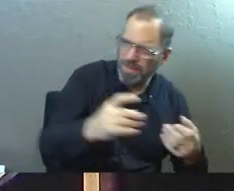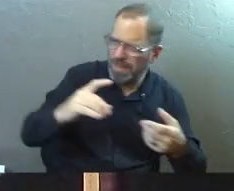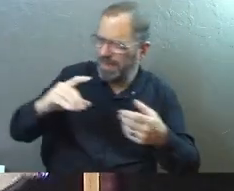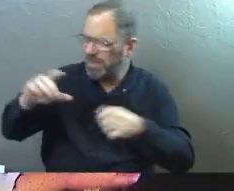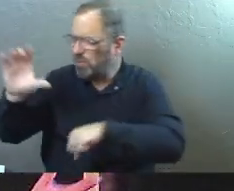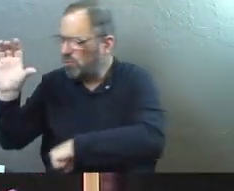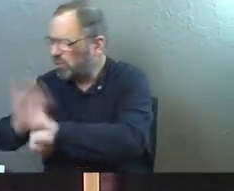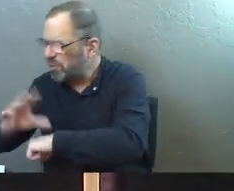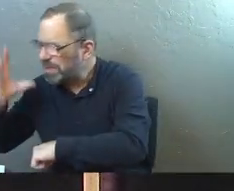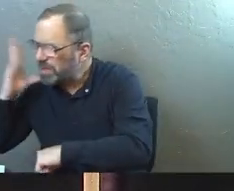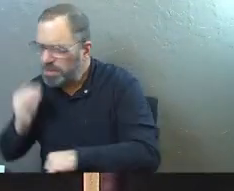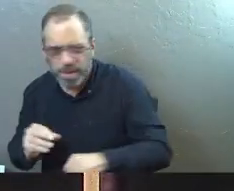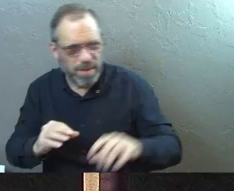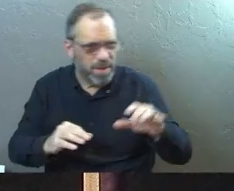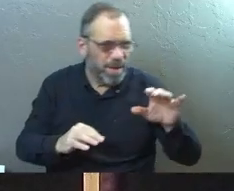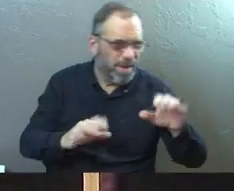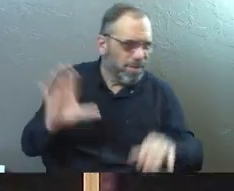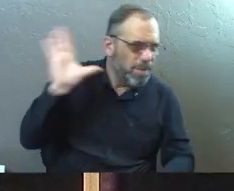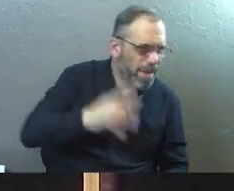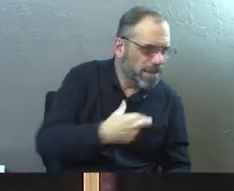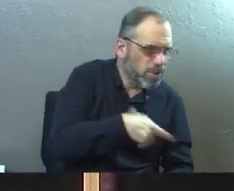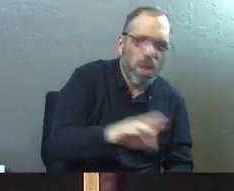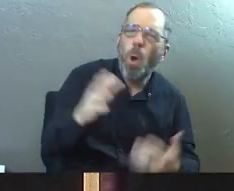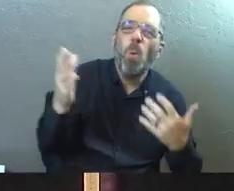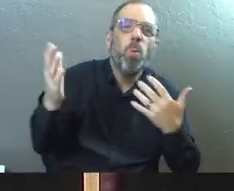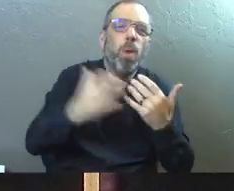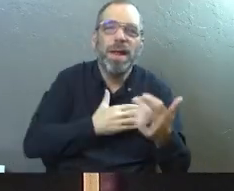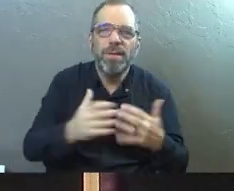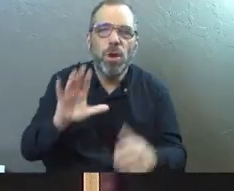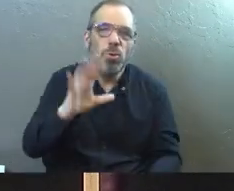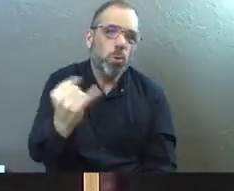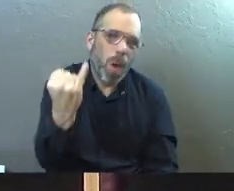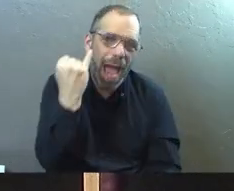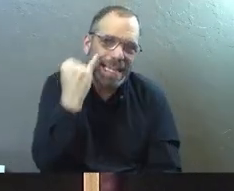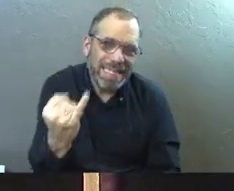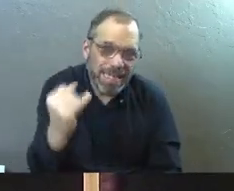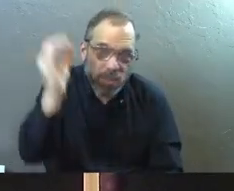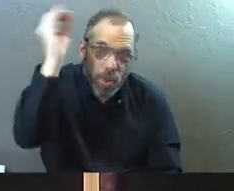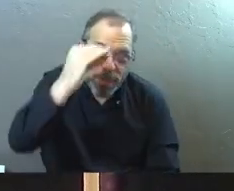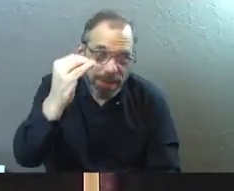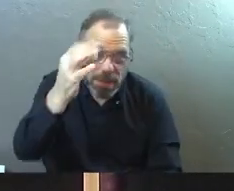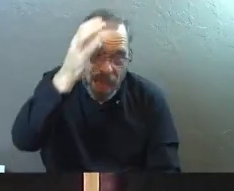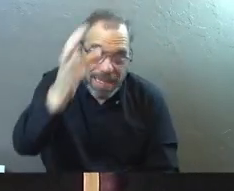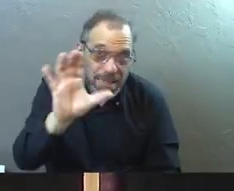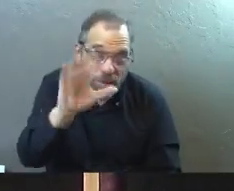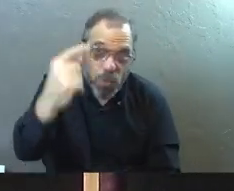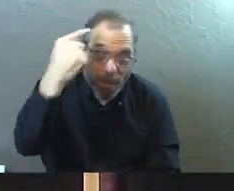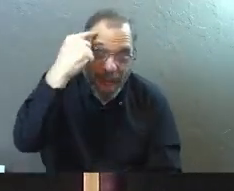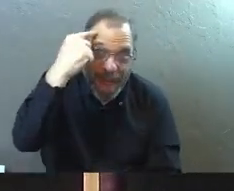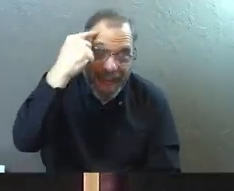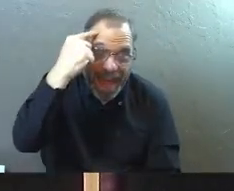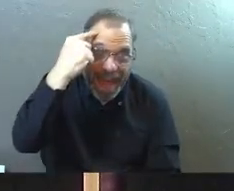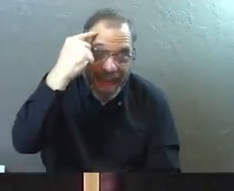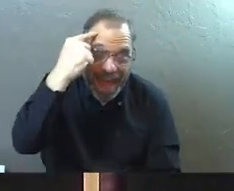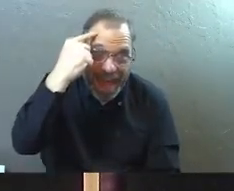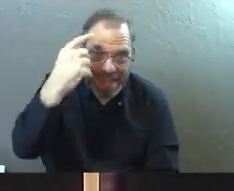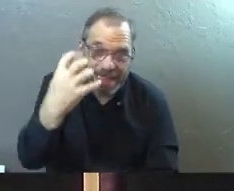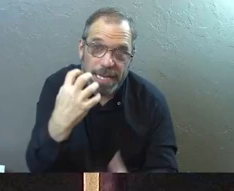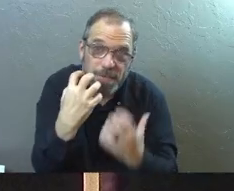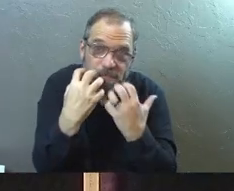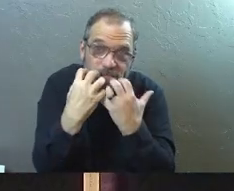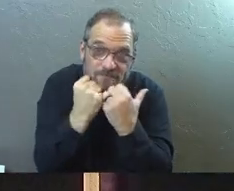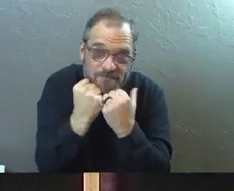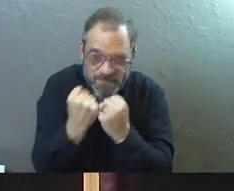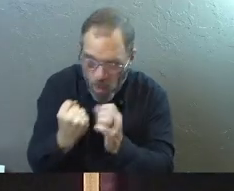other church experience, from past religion, from whatever it is. We have ideas and opinions and concepts in our own mind that we often cling to.